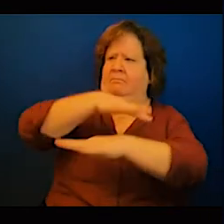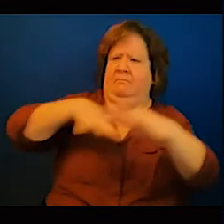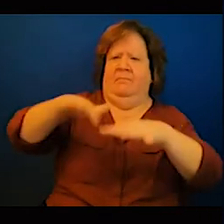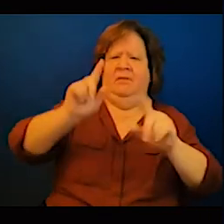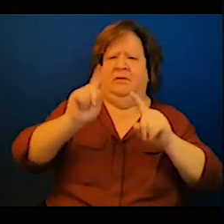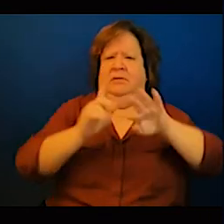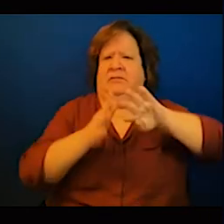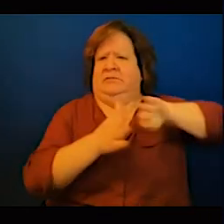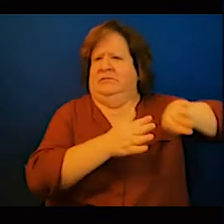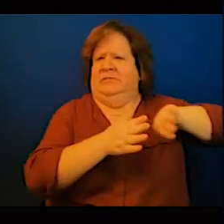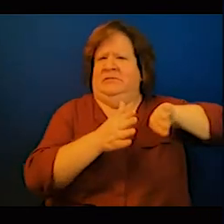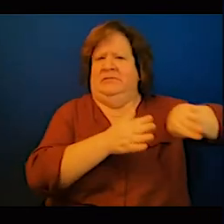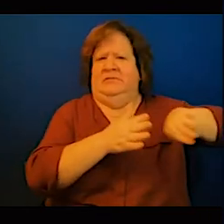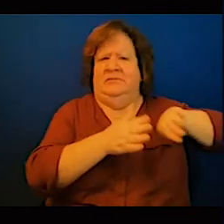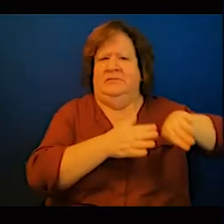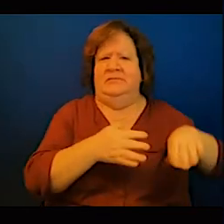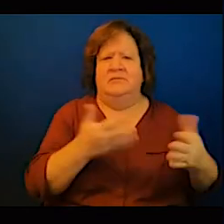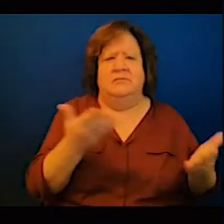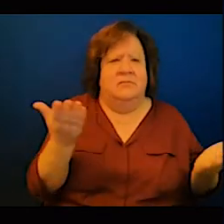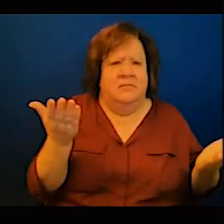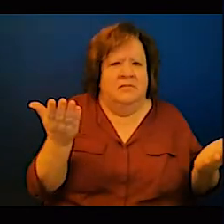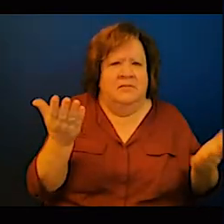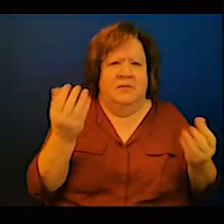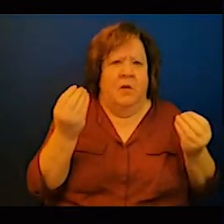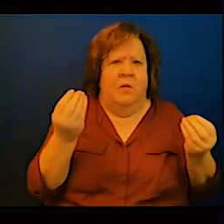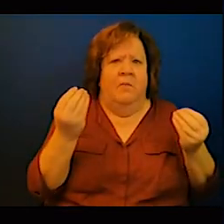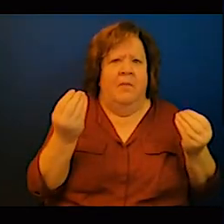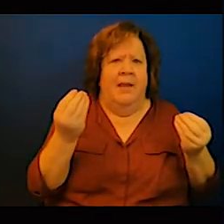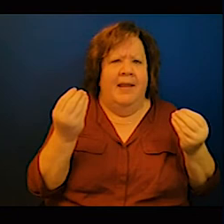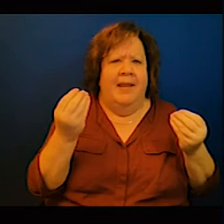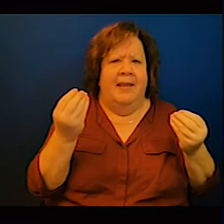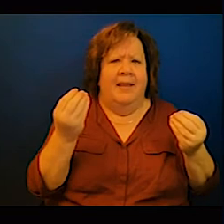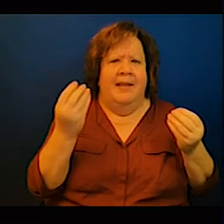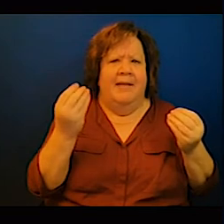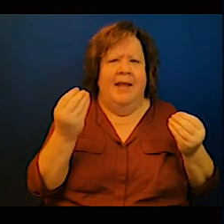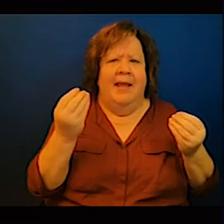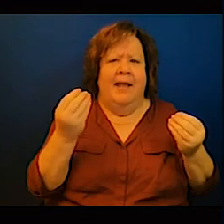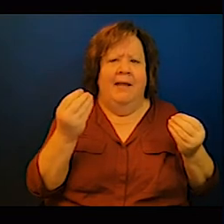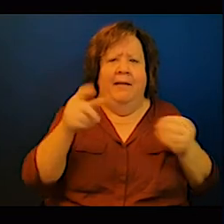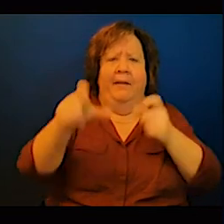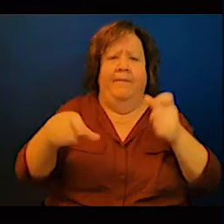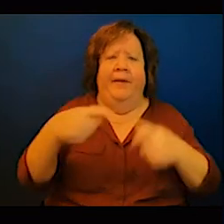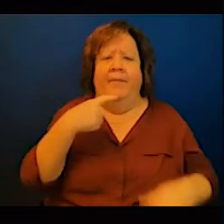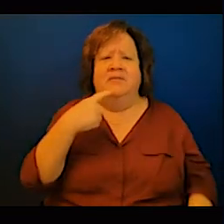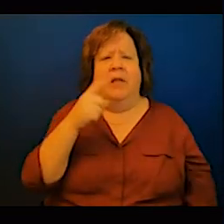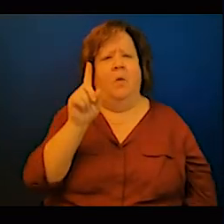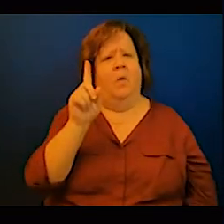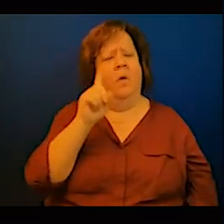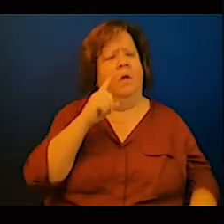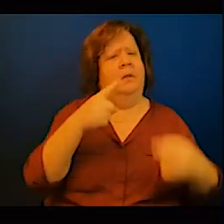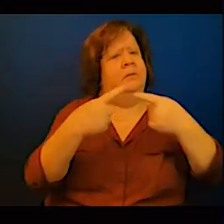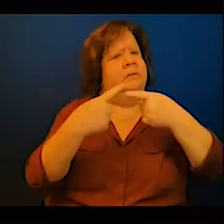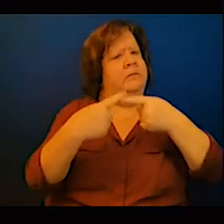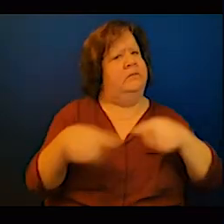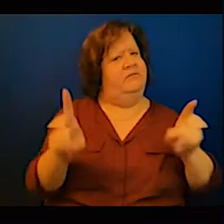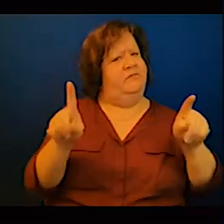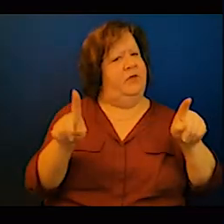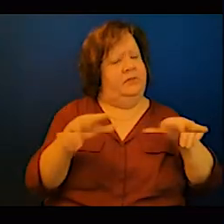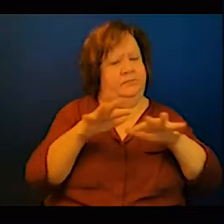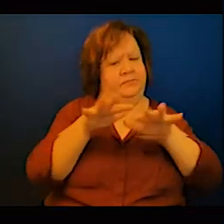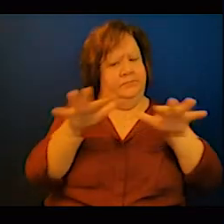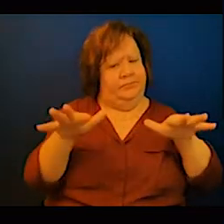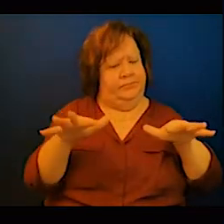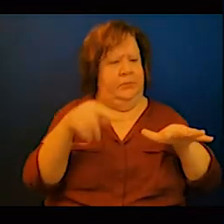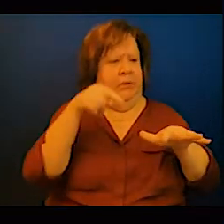why should we do business with adaptation but things have changed a lot things have changed a great deal in present